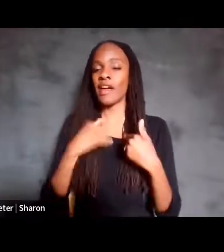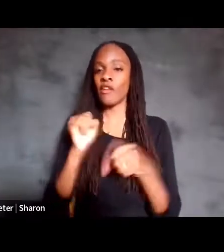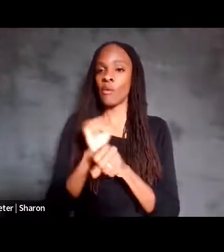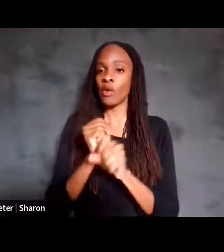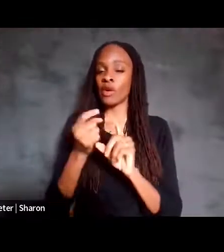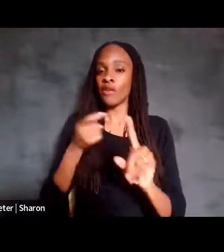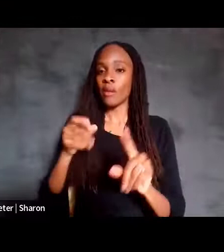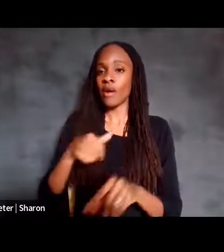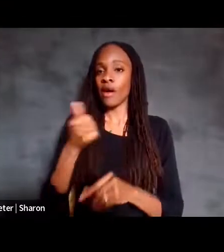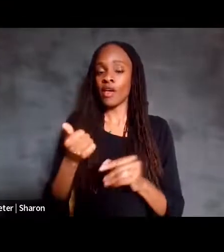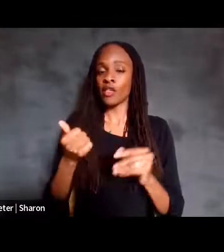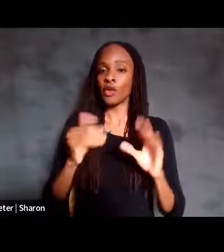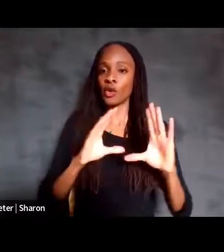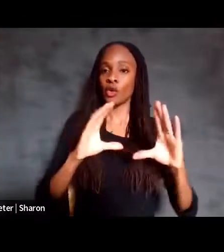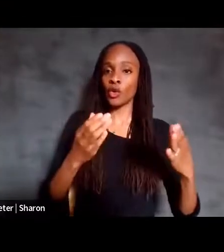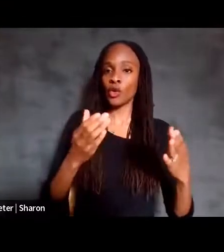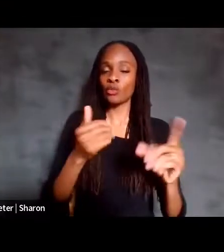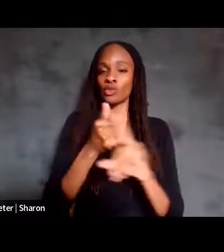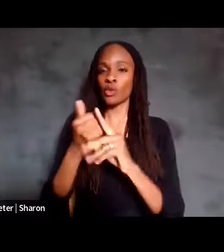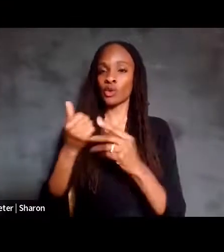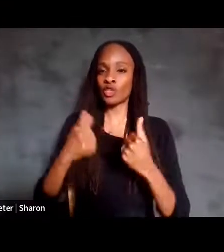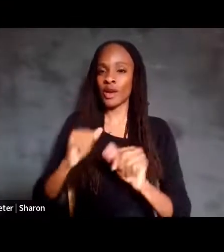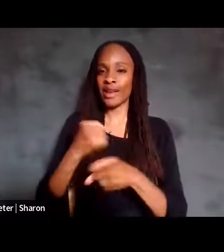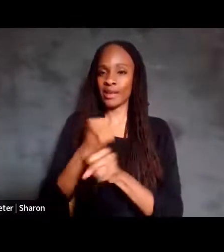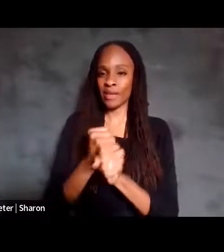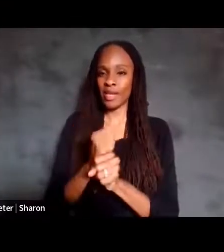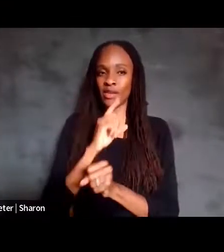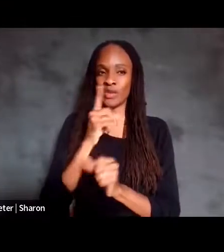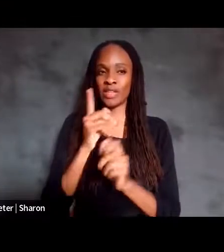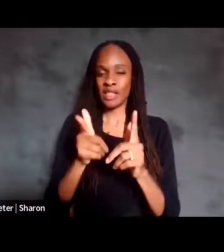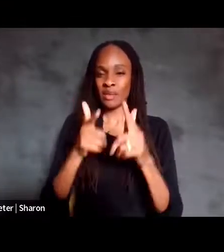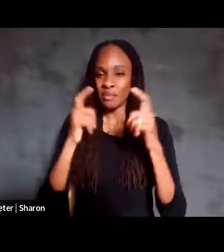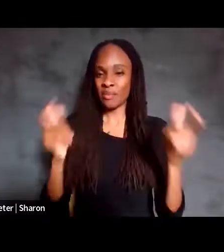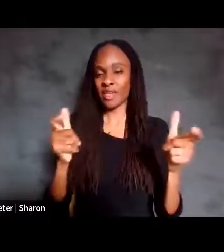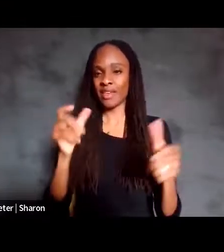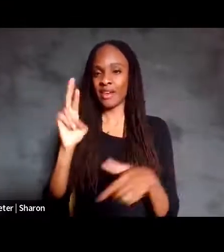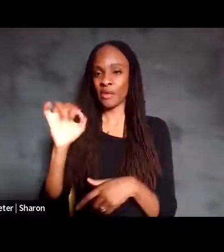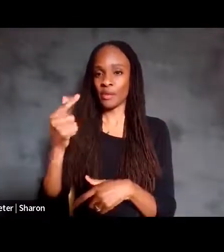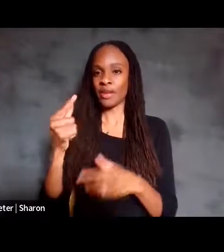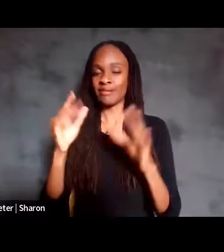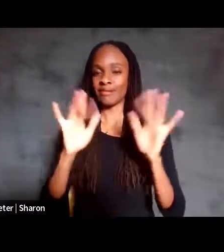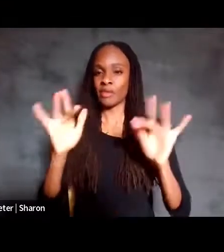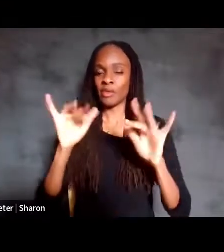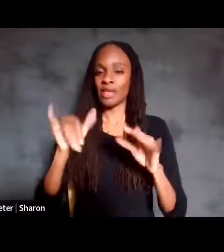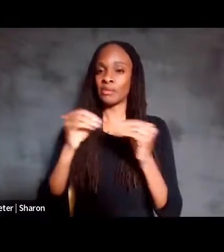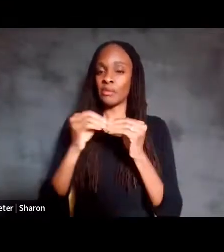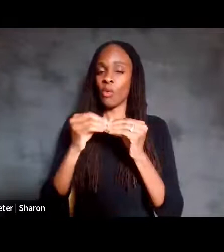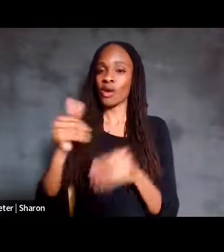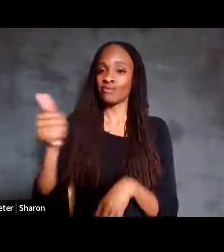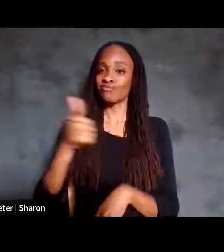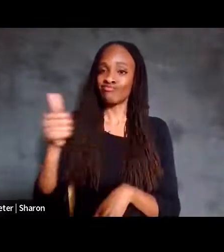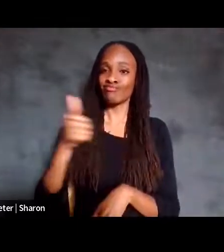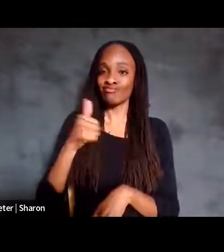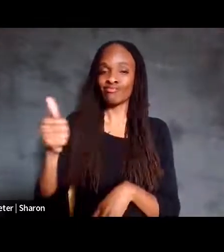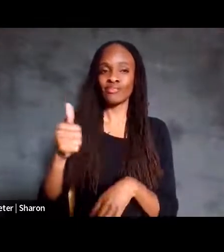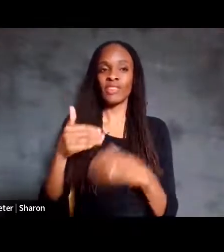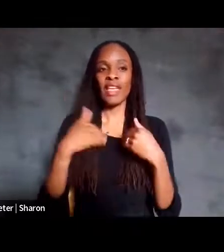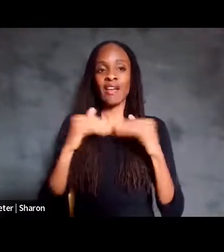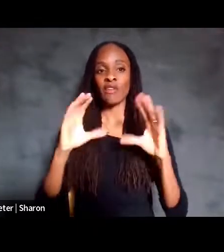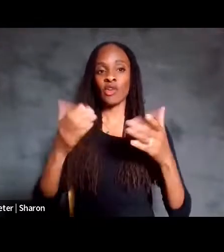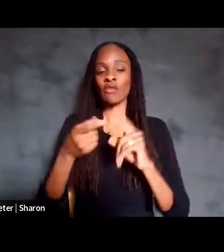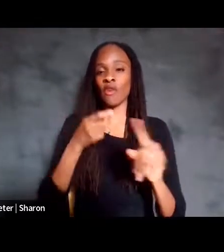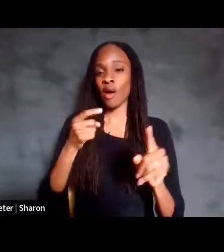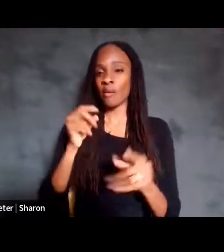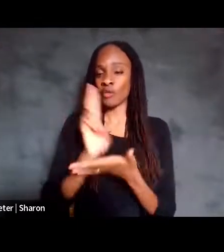that are trying to make this like really big rig and computer that we use, make that much more portable. So there's a group from the University of